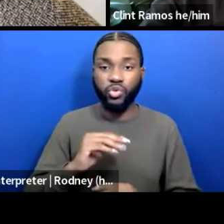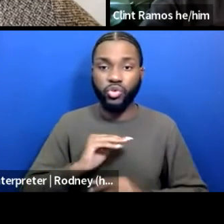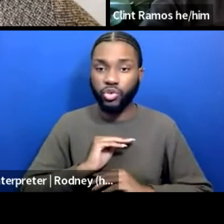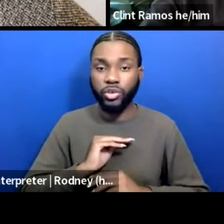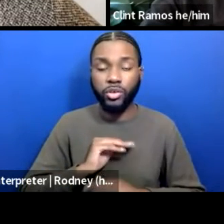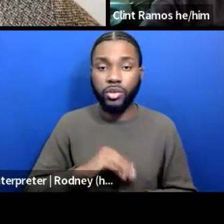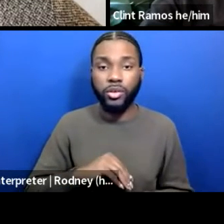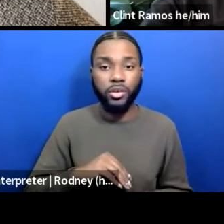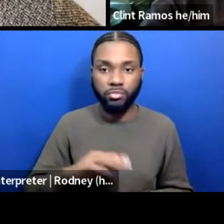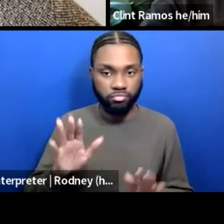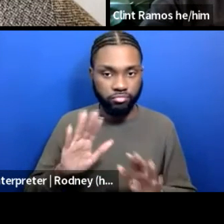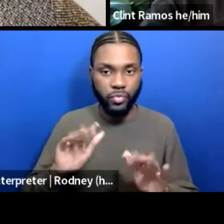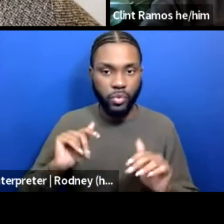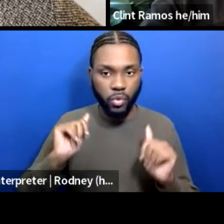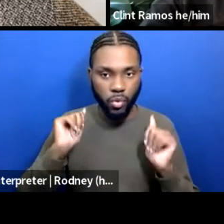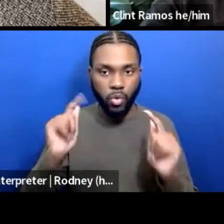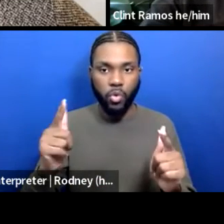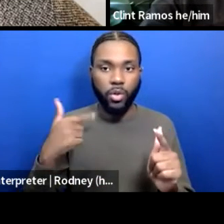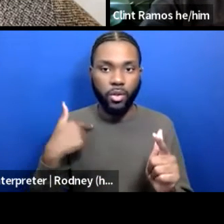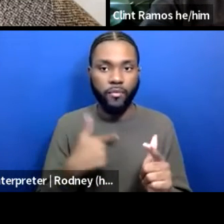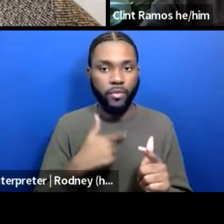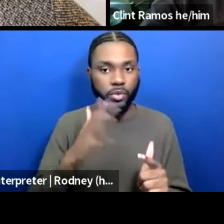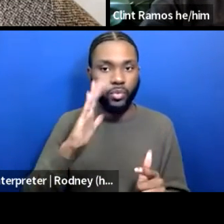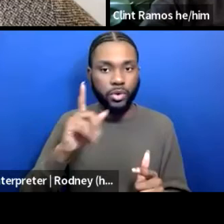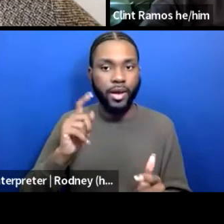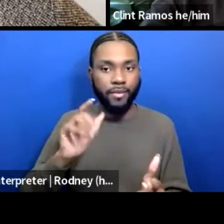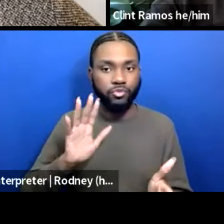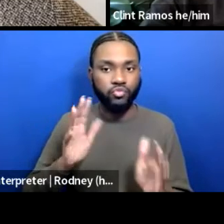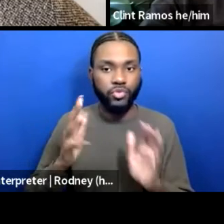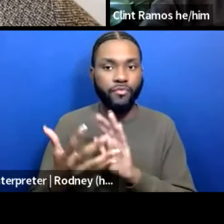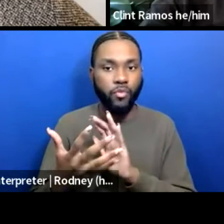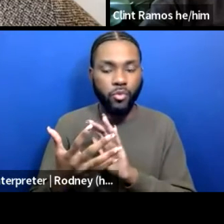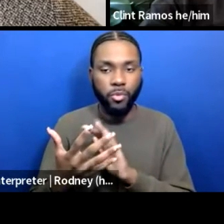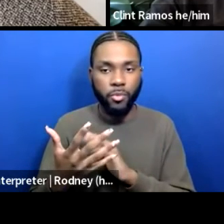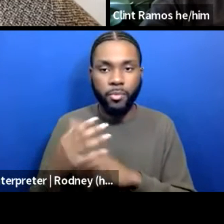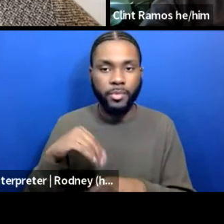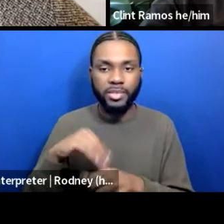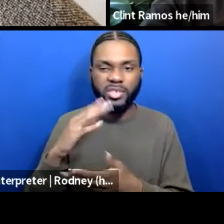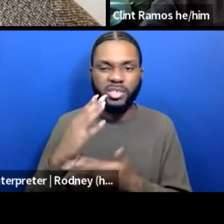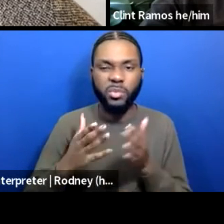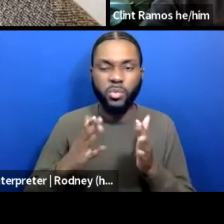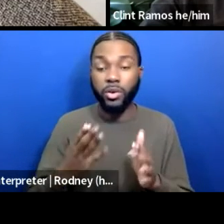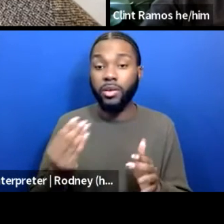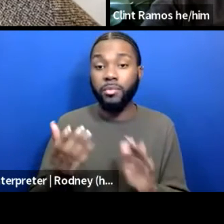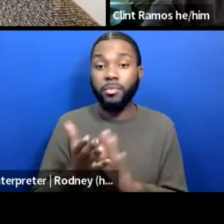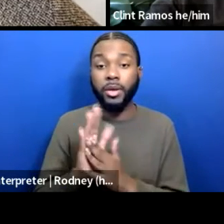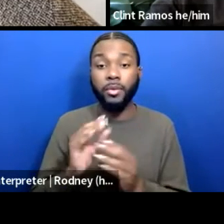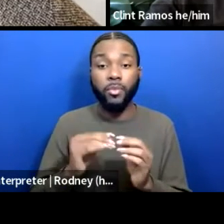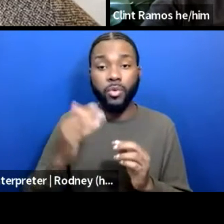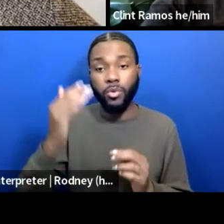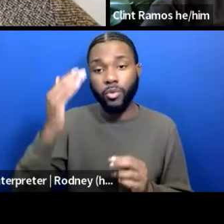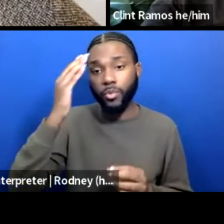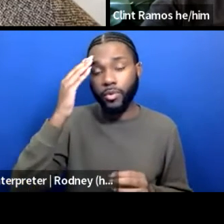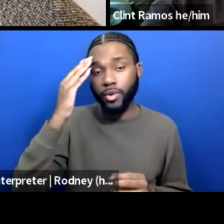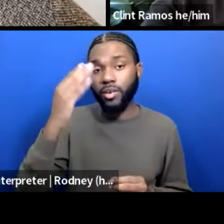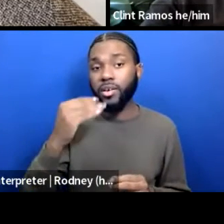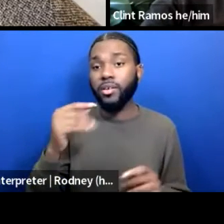All of us are going to have to transform in some way and become more aware and become,